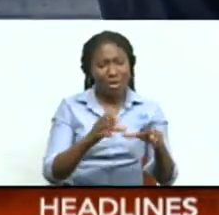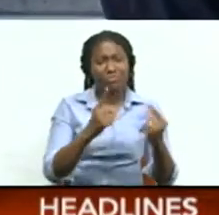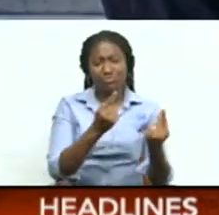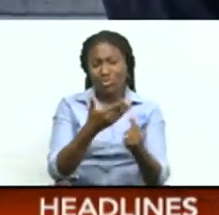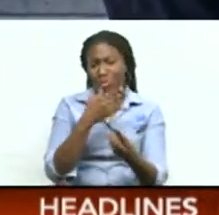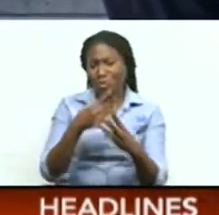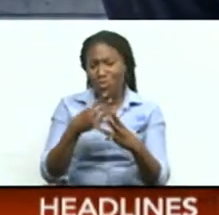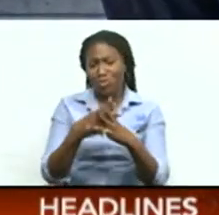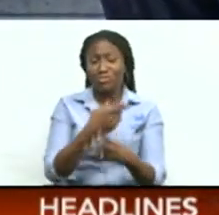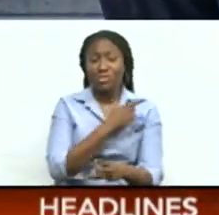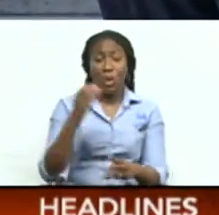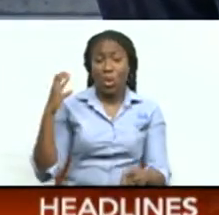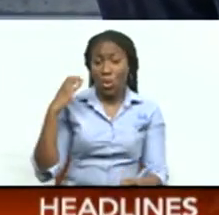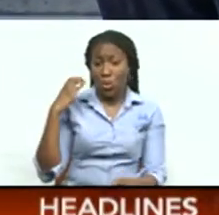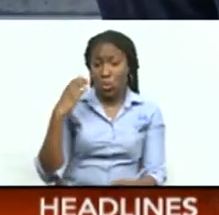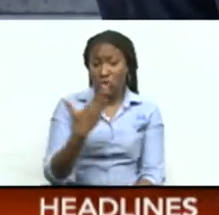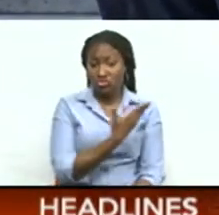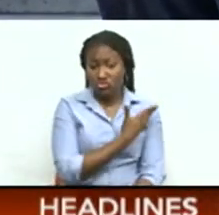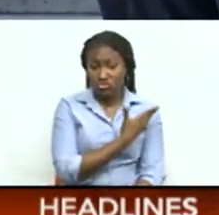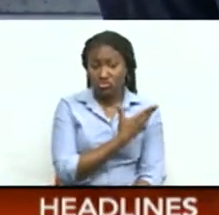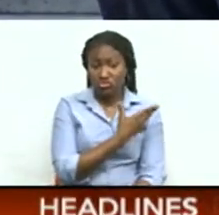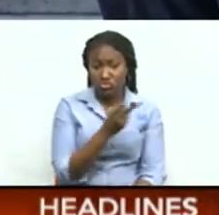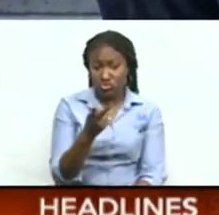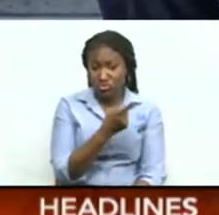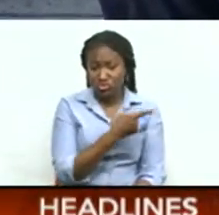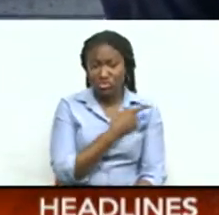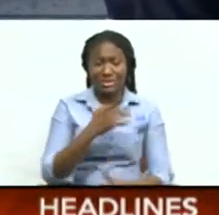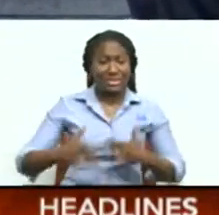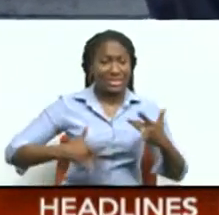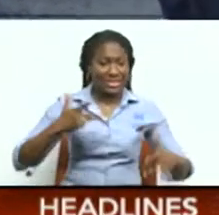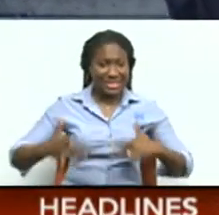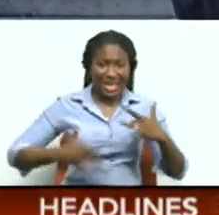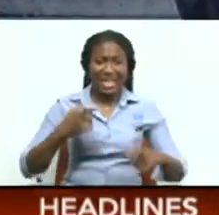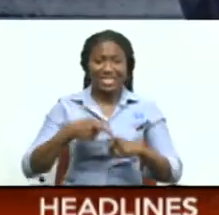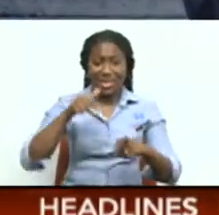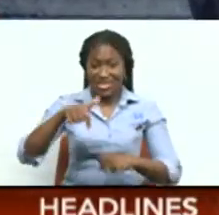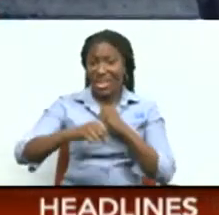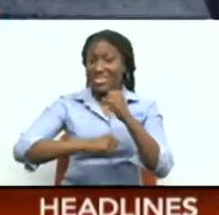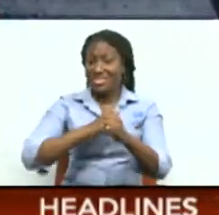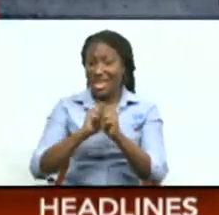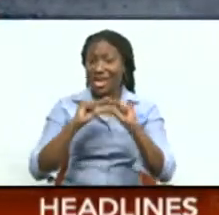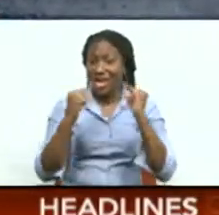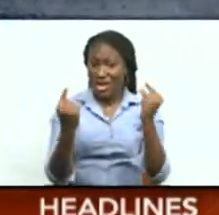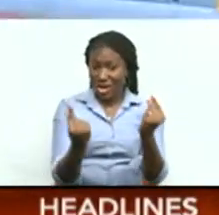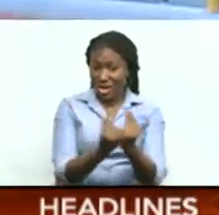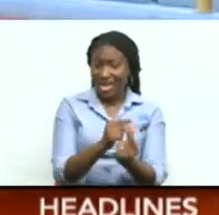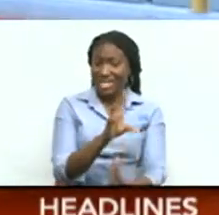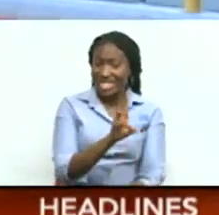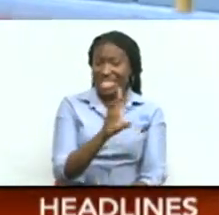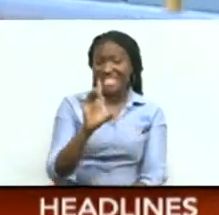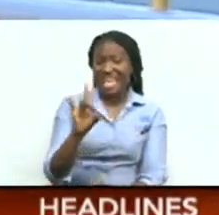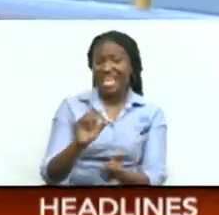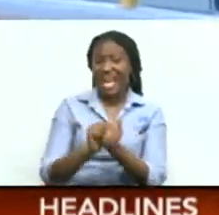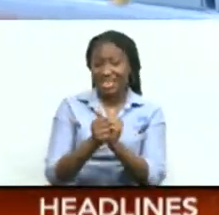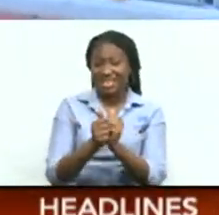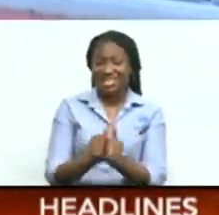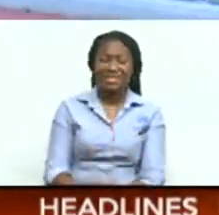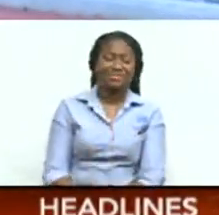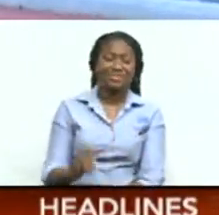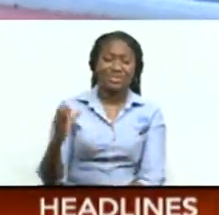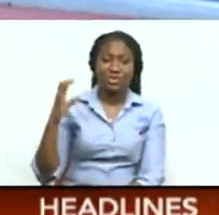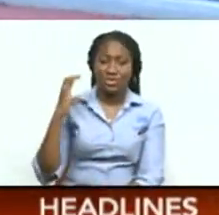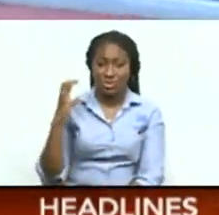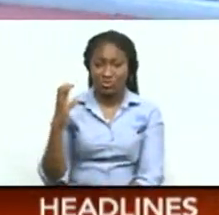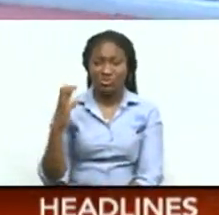Coaches like Kelvin Nanku and Michelle Penny are excited by this year's bunch of 68 athletes Penny has an